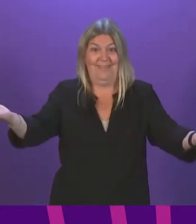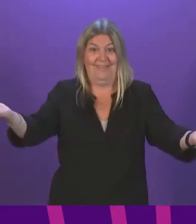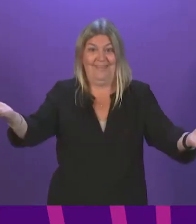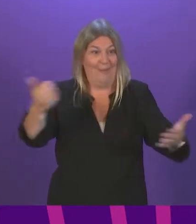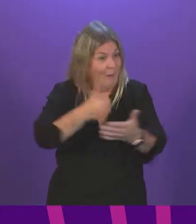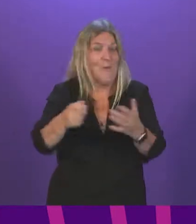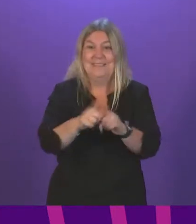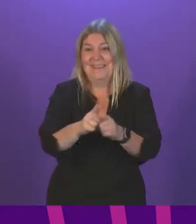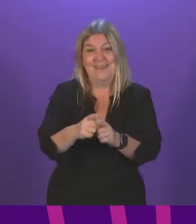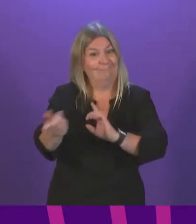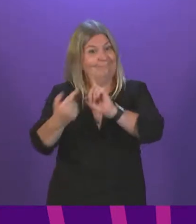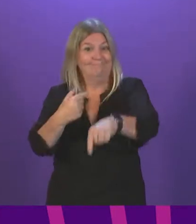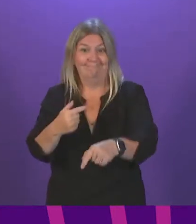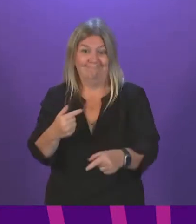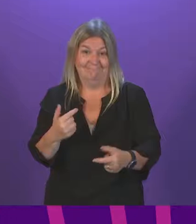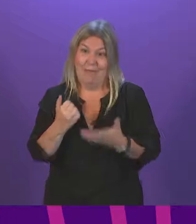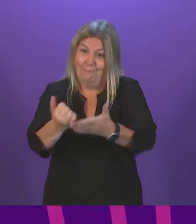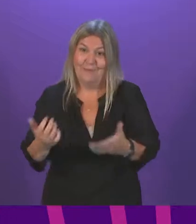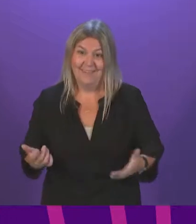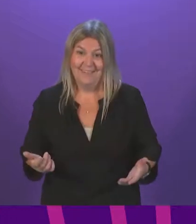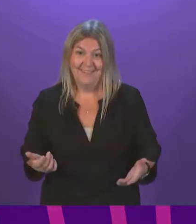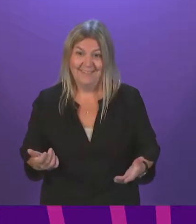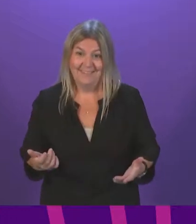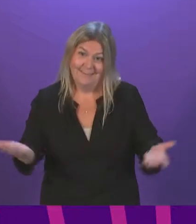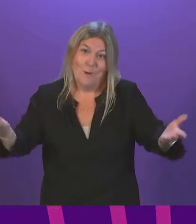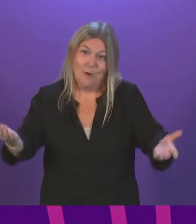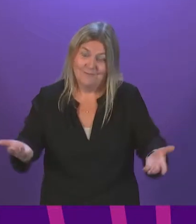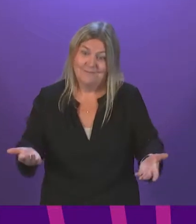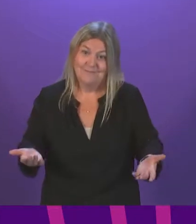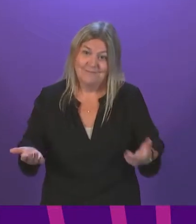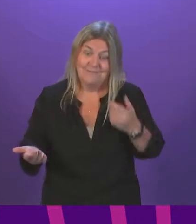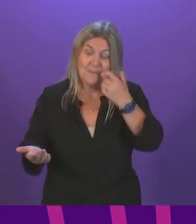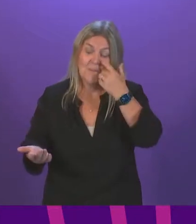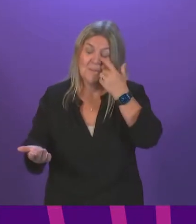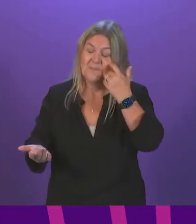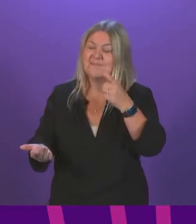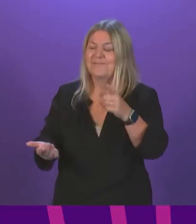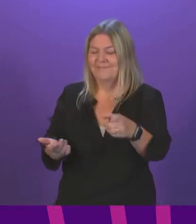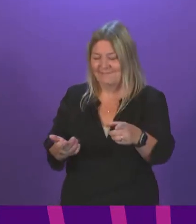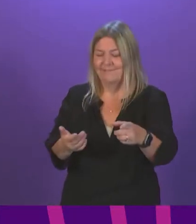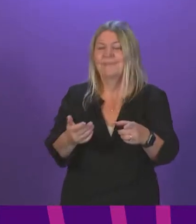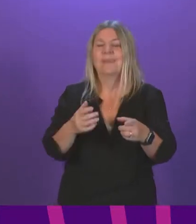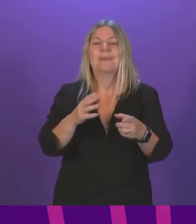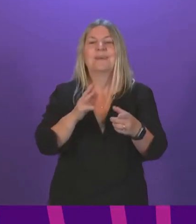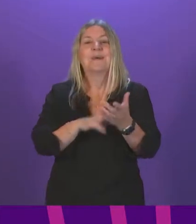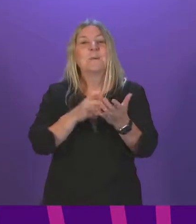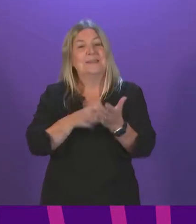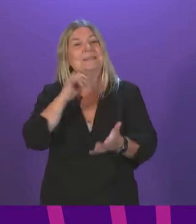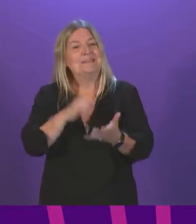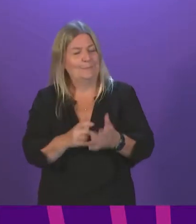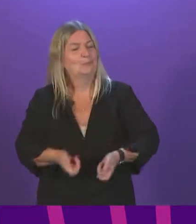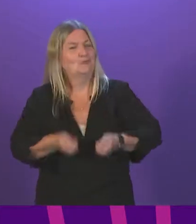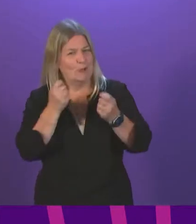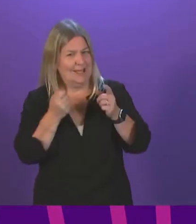am when I'm answering questions. Now, on the... On the point that Mr. Simpson was raising